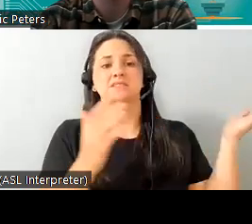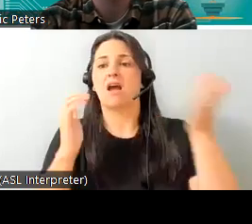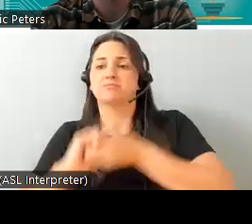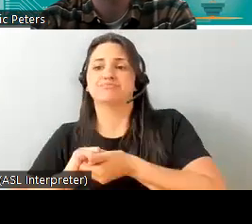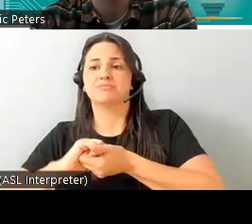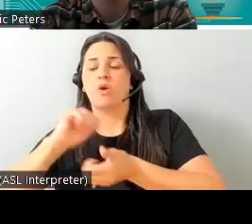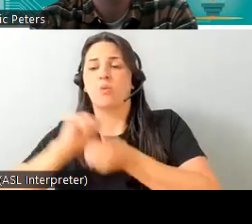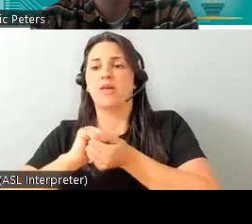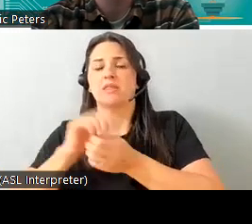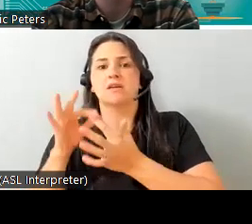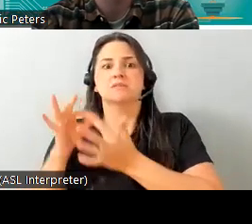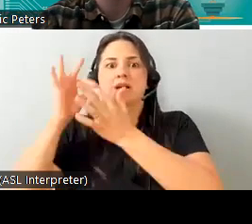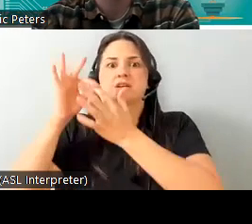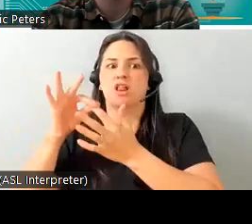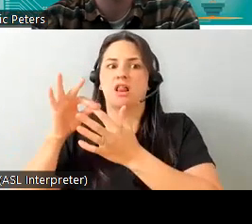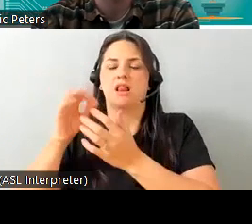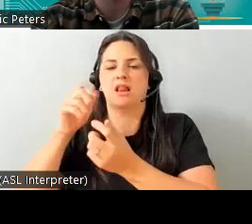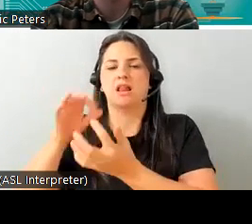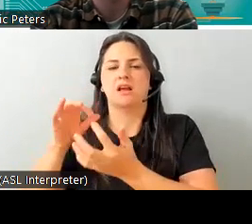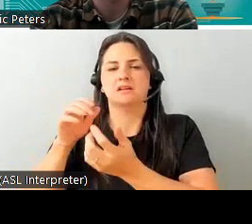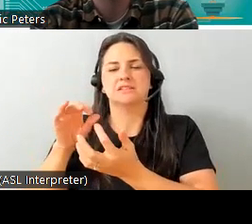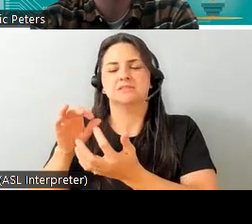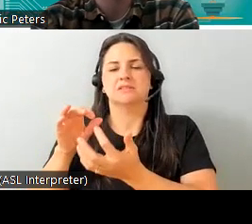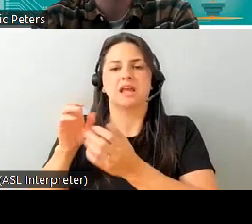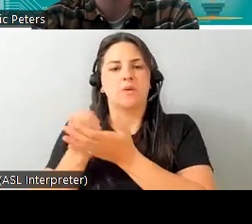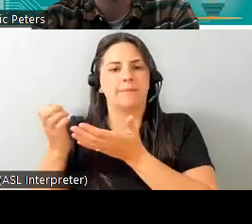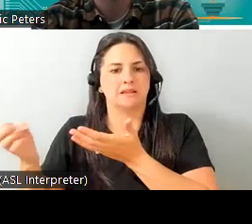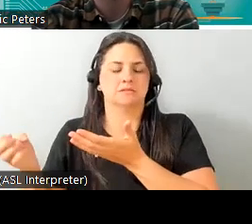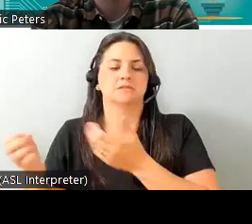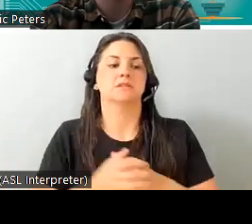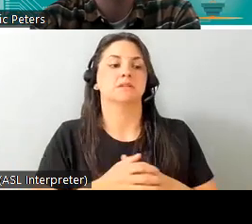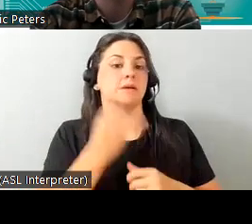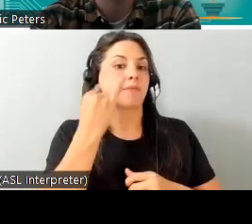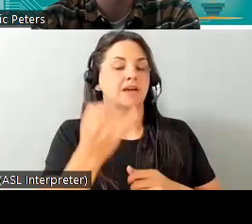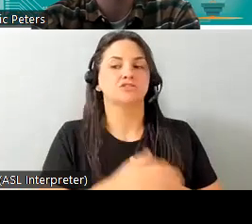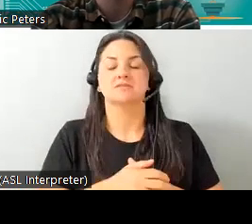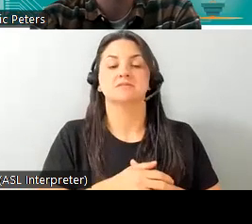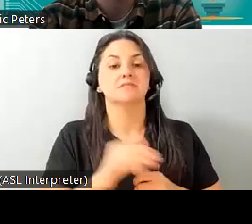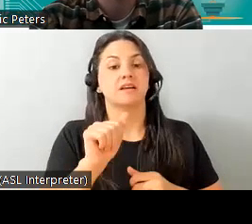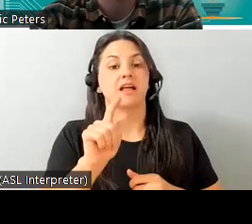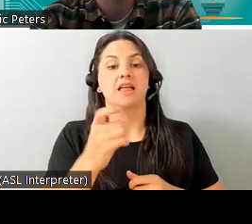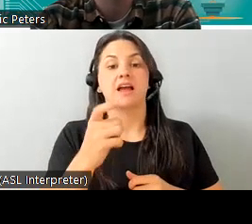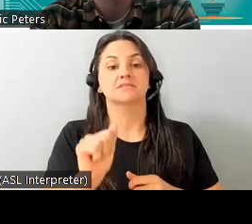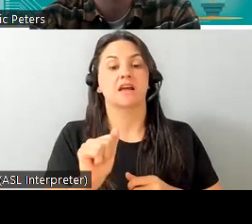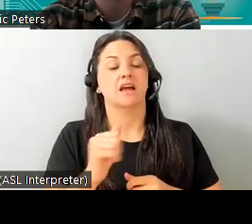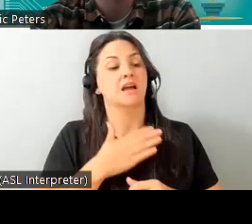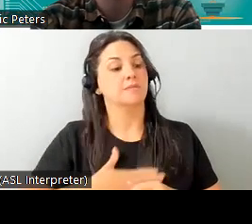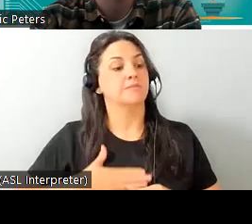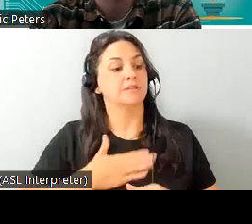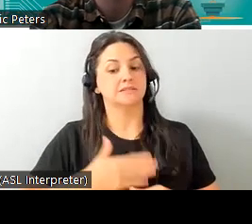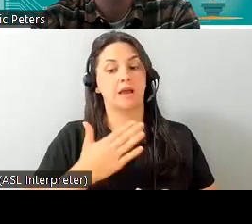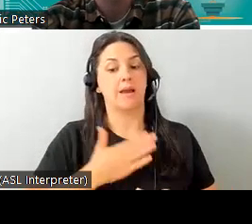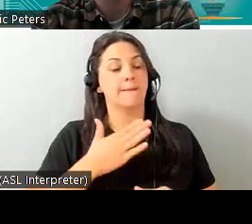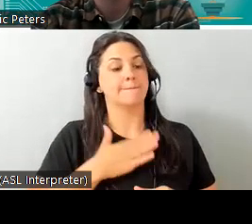specialized equipment to give an example of this you know you can imagine being able to ask alexa to raise the height of a motorized